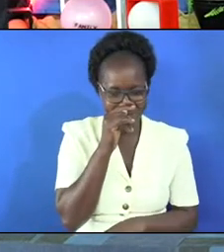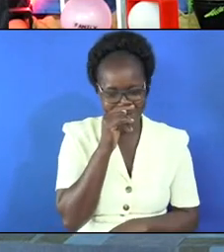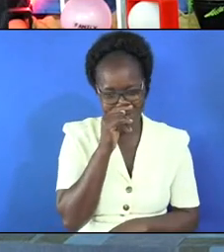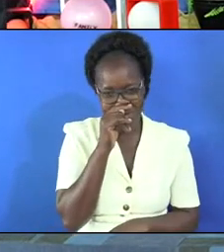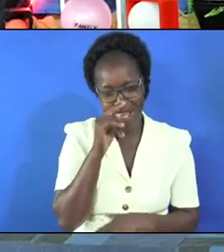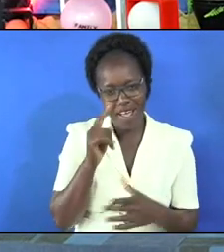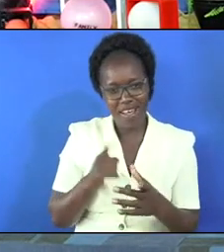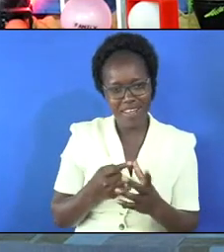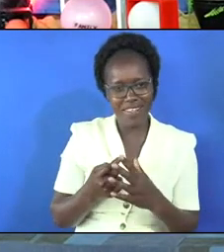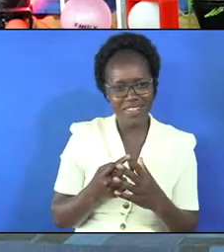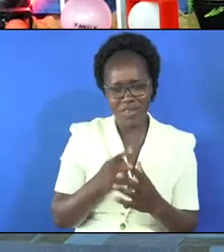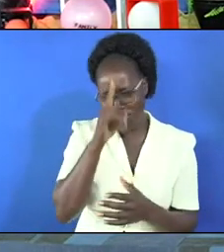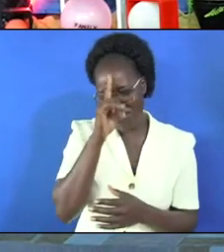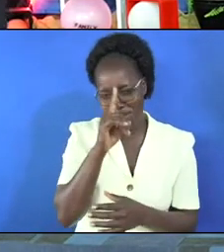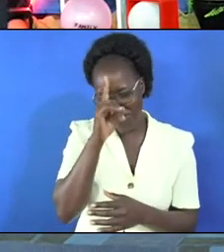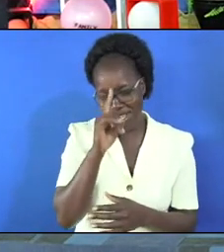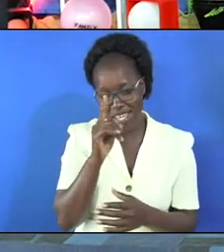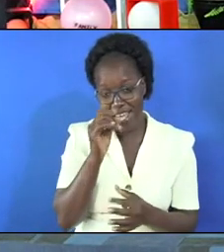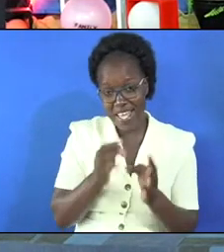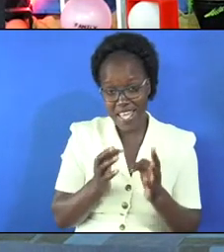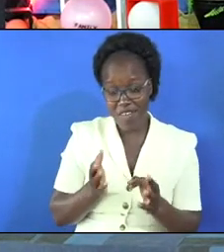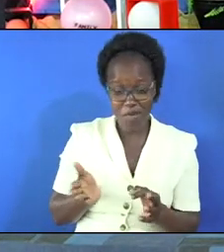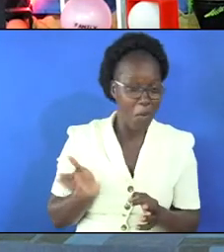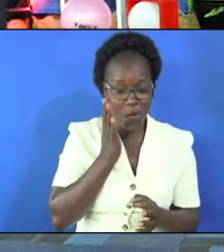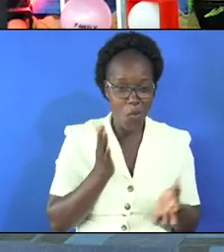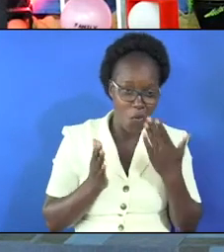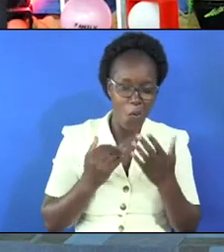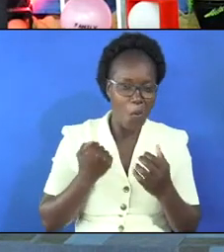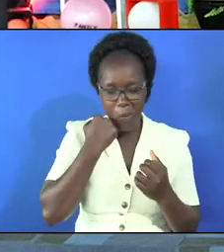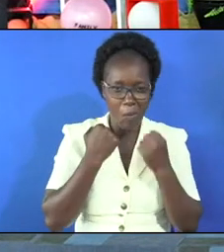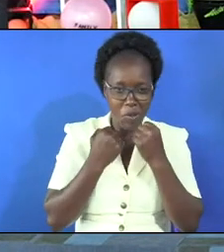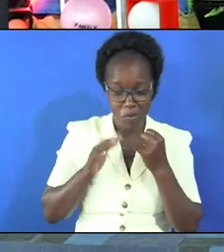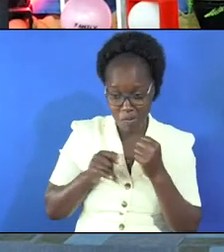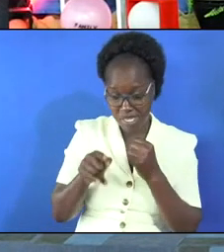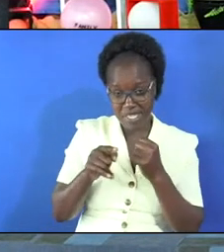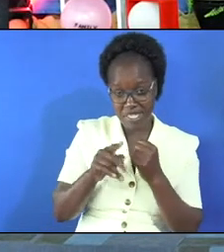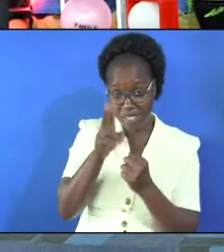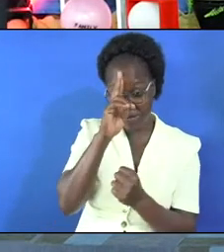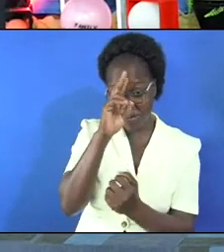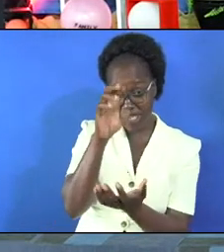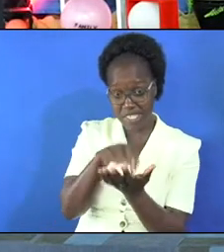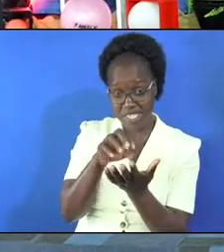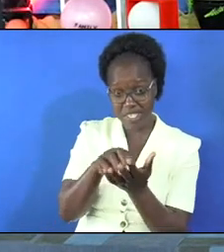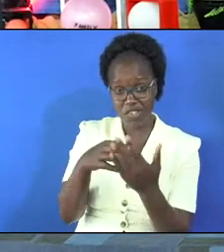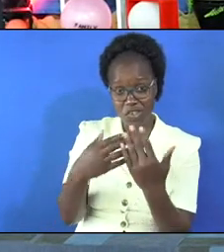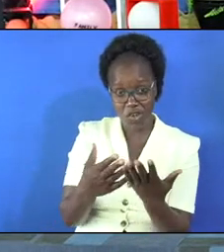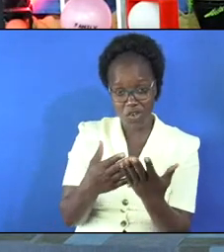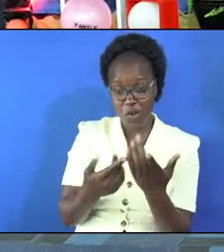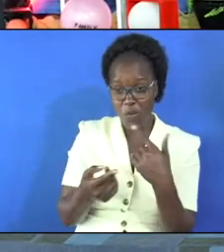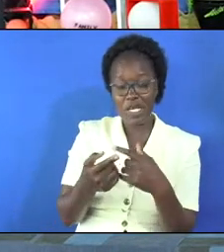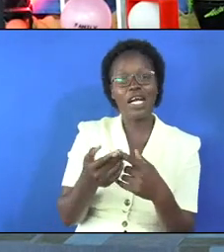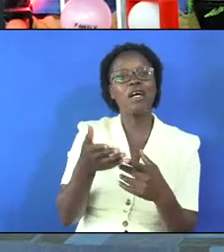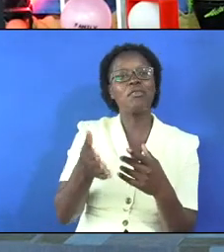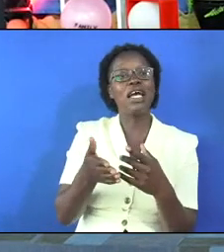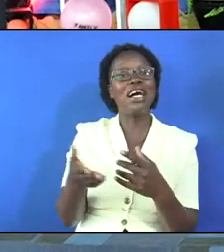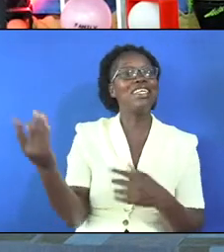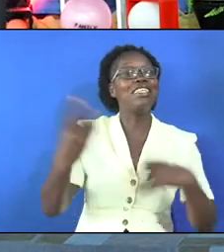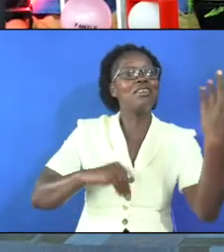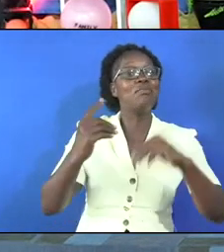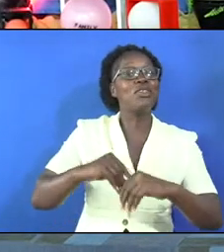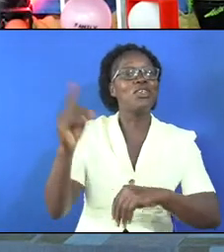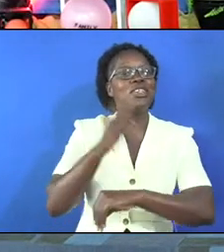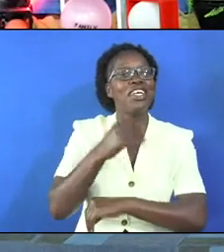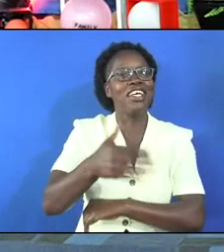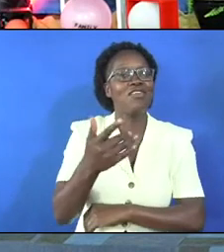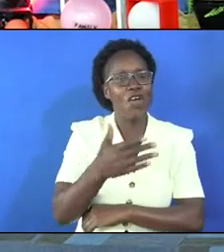and then we were very serious if you beat this woman again we will take you to the police or we will be coming here and beating you